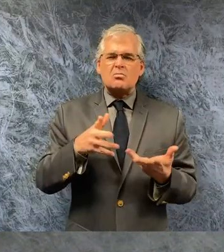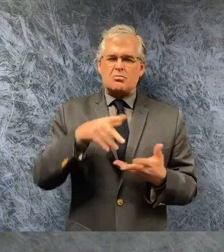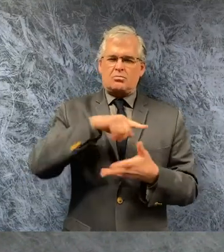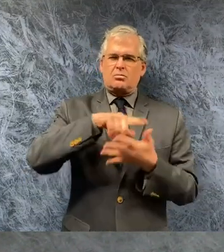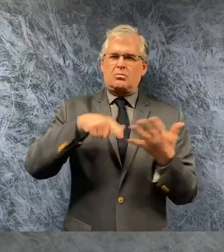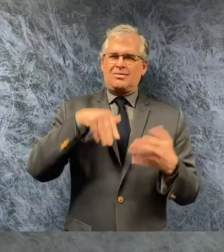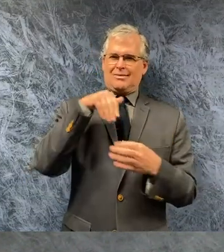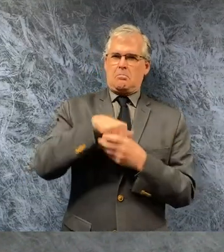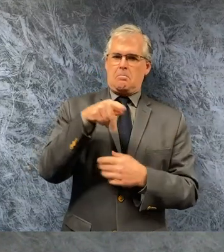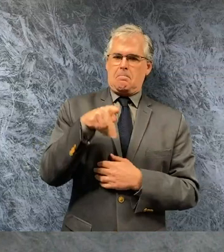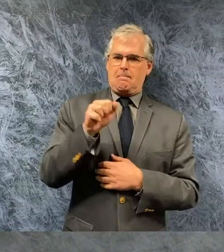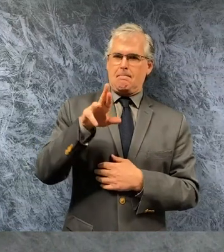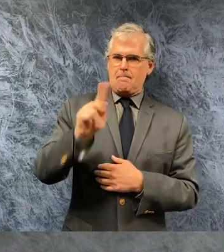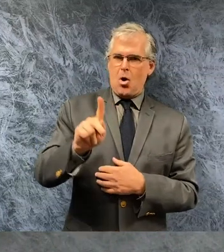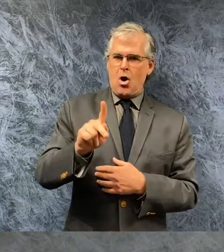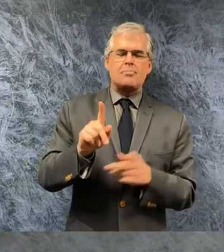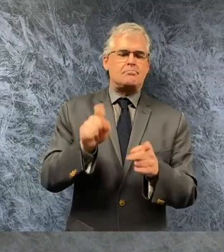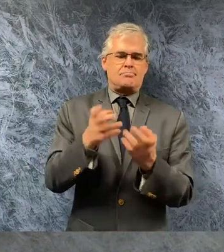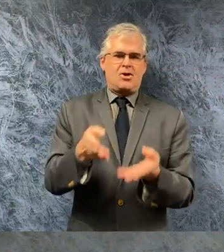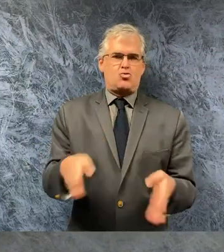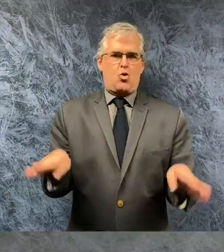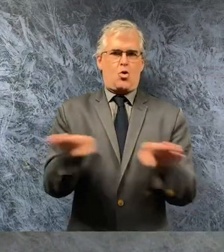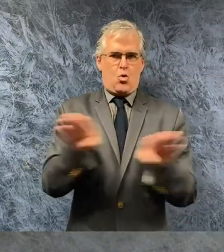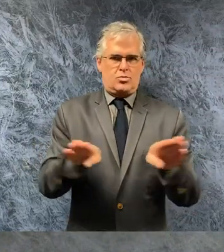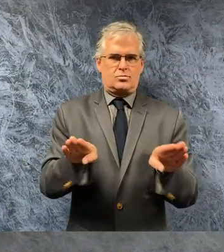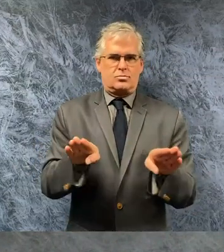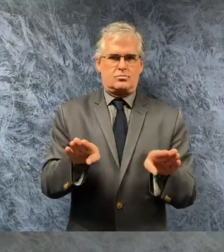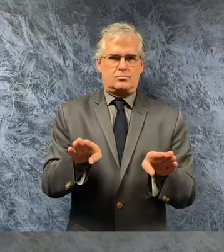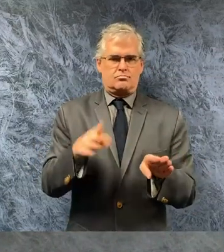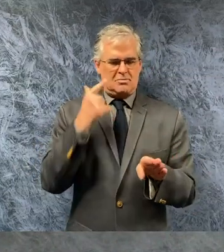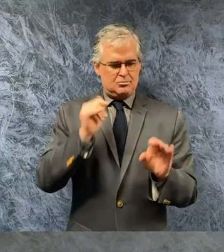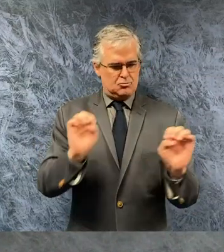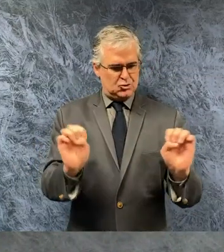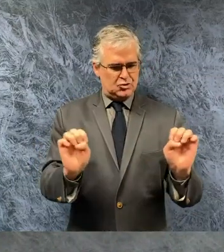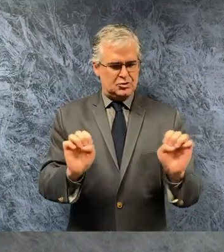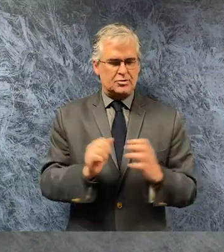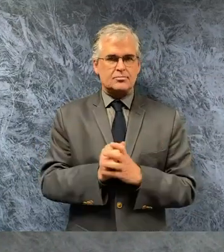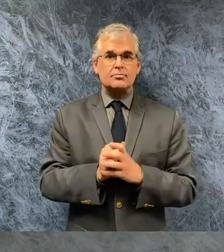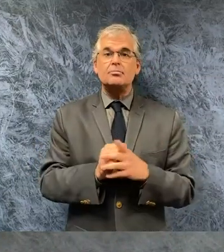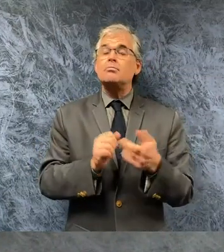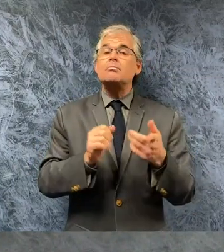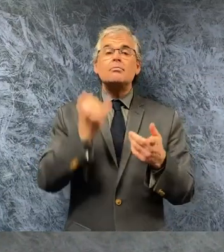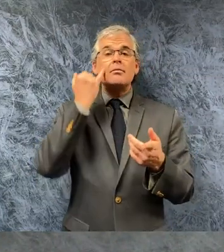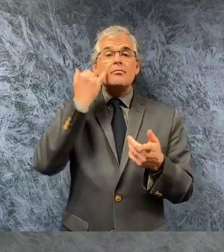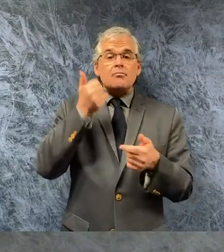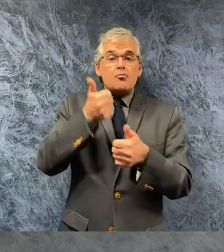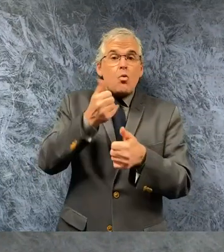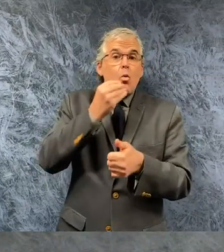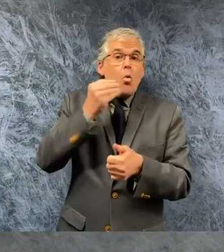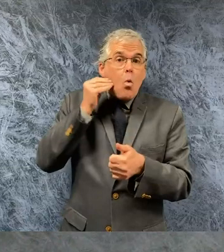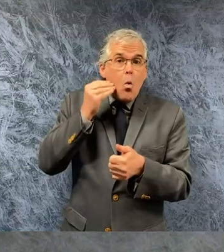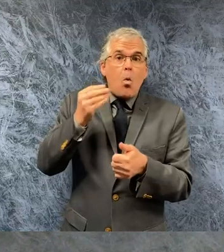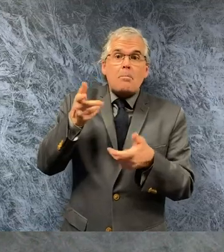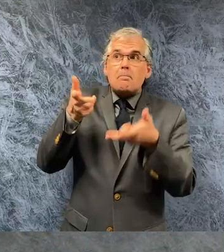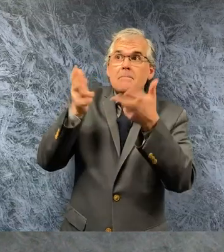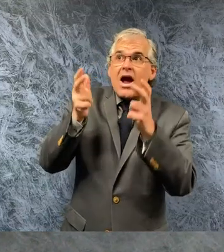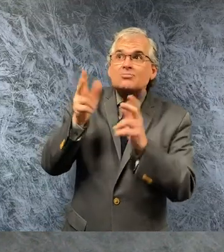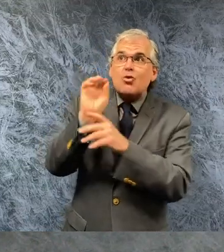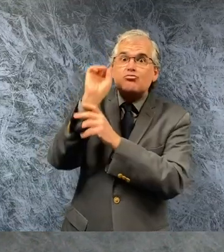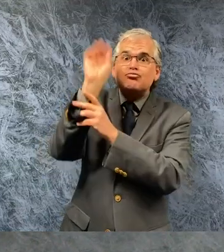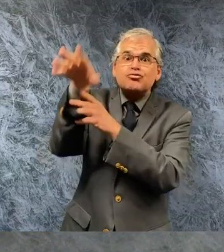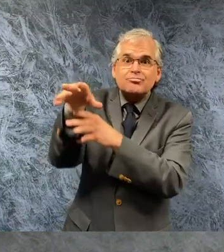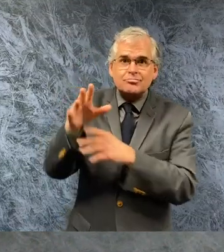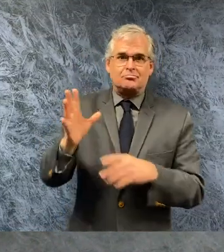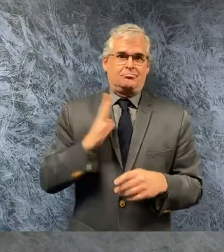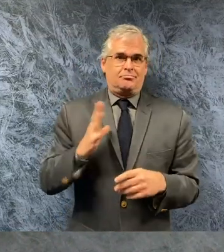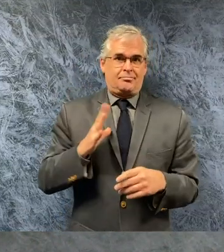for the duration of the state of emergency this order does not prevent you from shooting hoops in your own back backyard or swimming